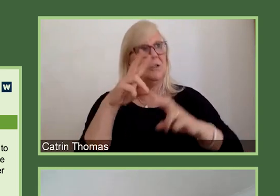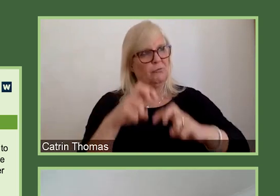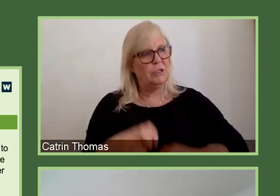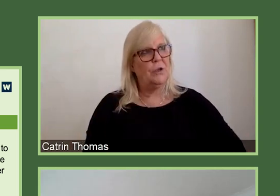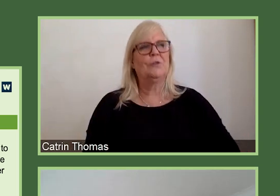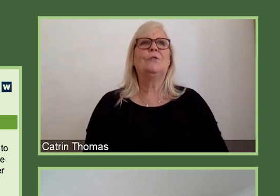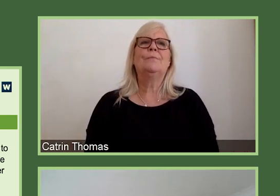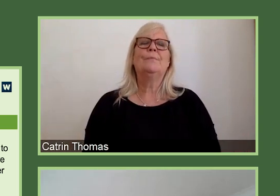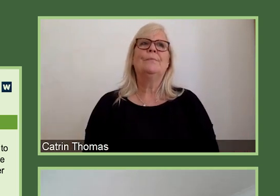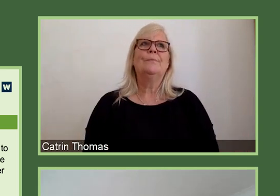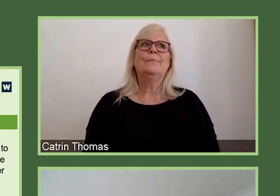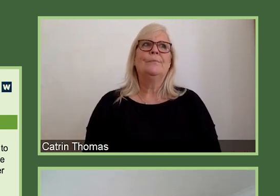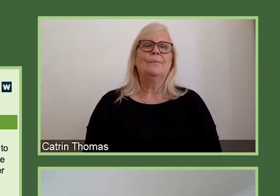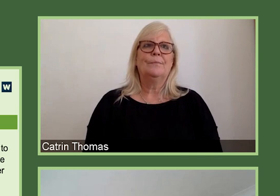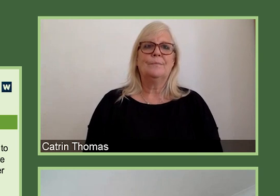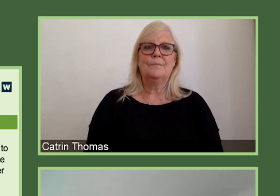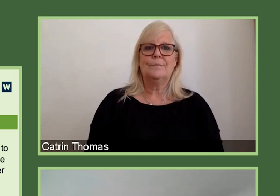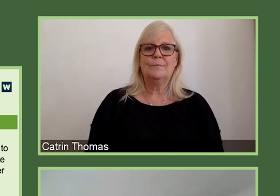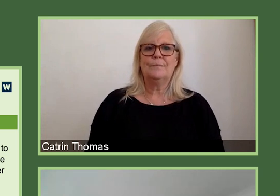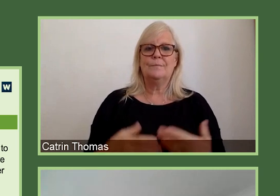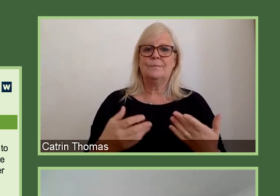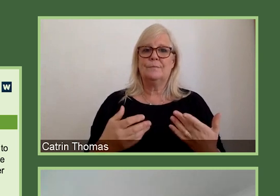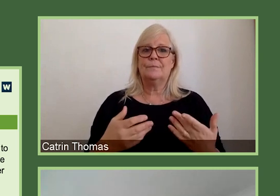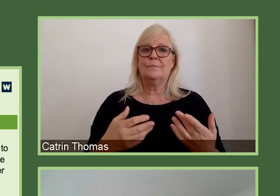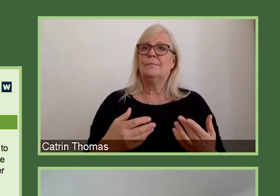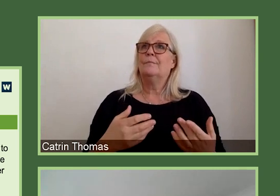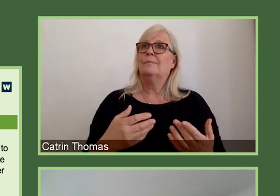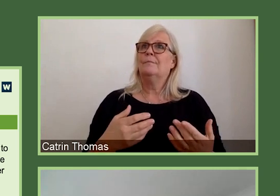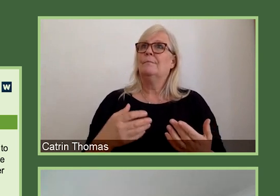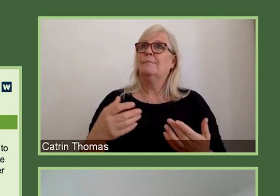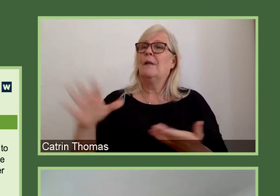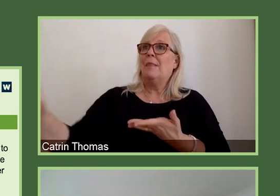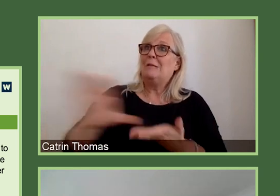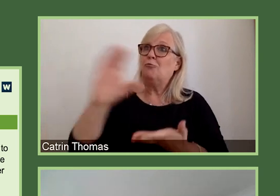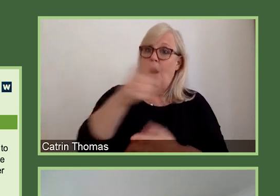And as currently, any of these grants may be taken part time.